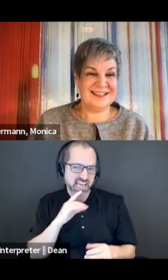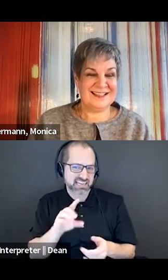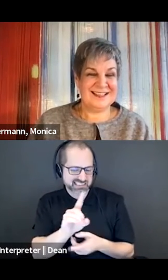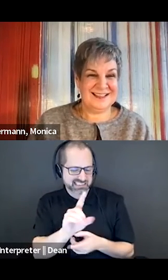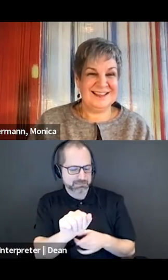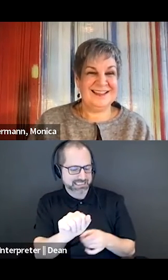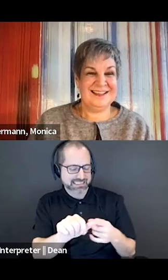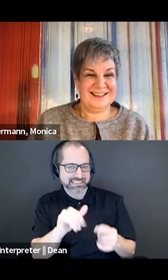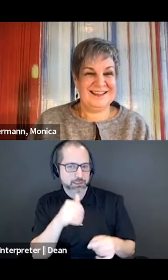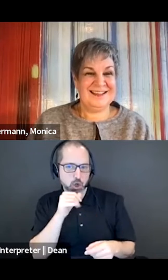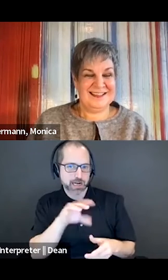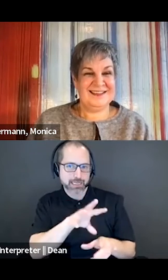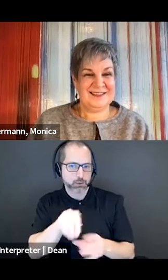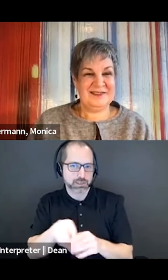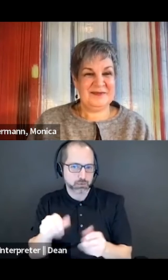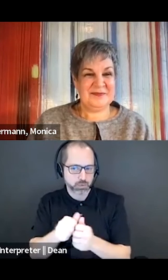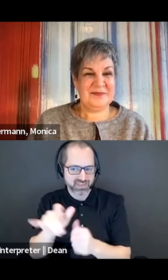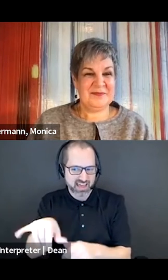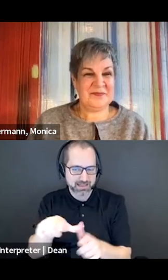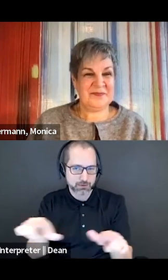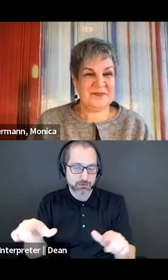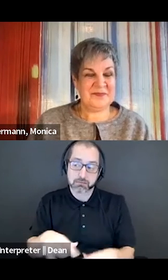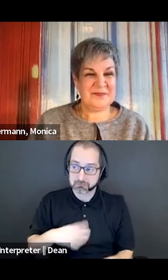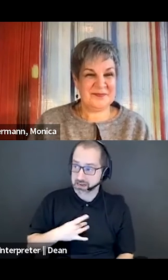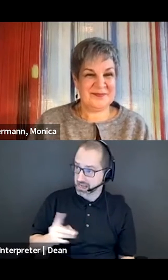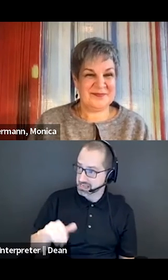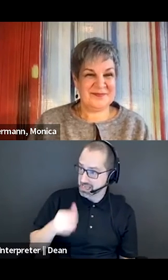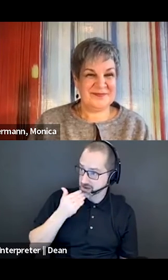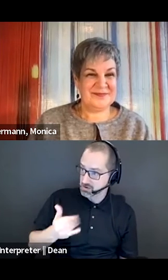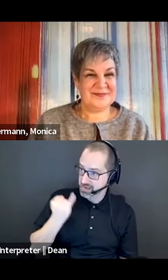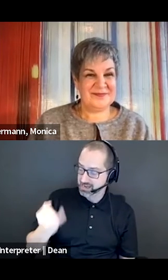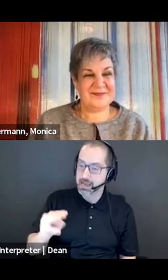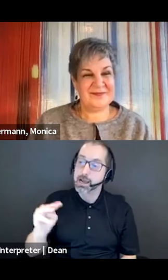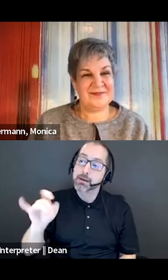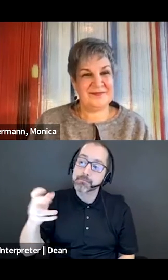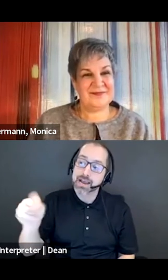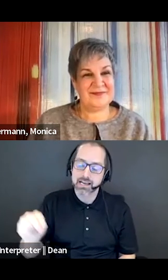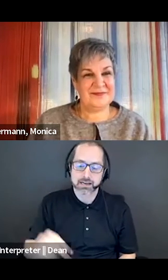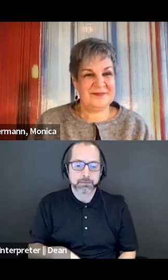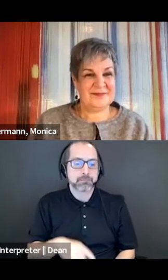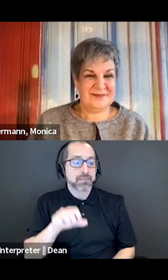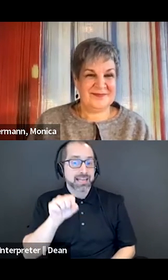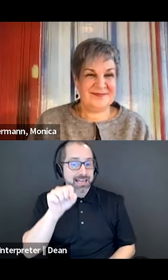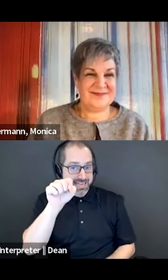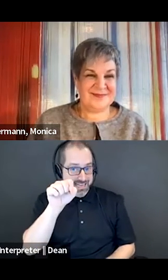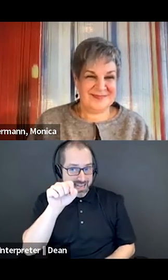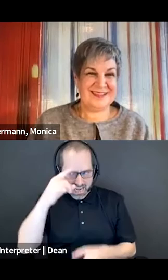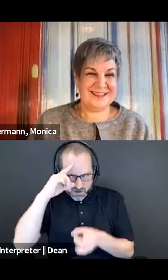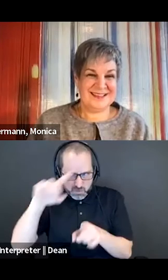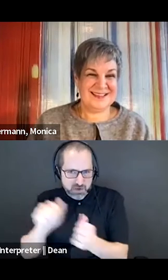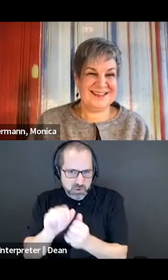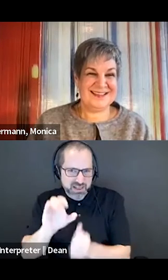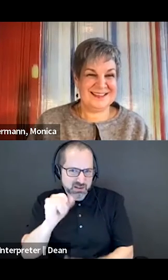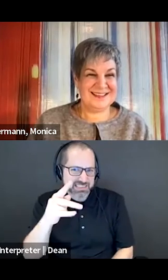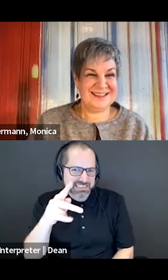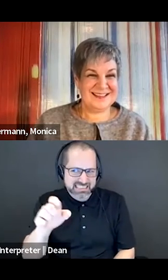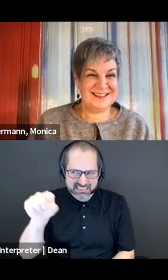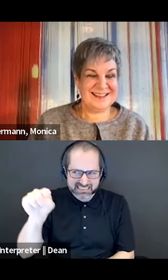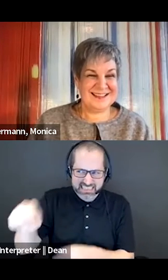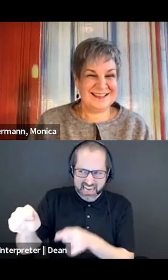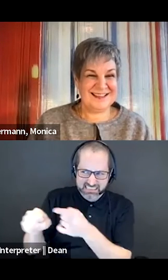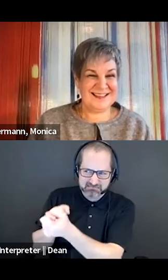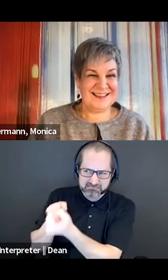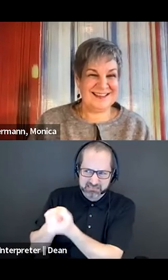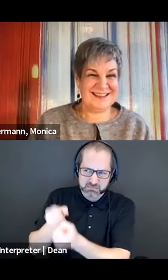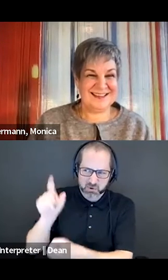like that. I like that a lot. Megan. Yes to what Christine's statement was. I like it. I